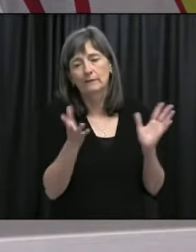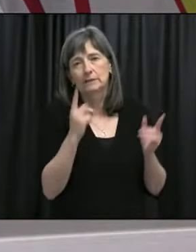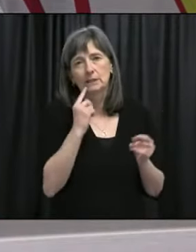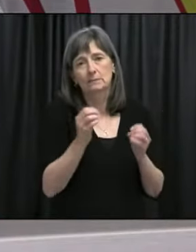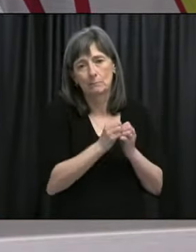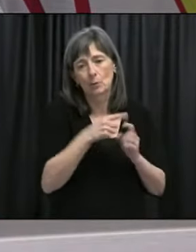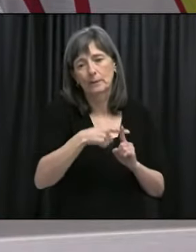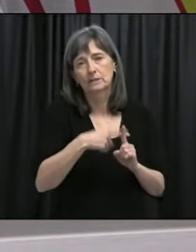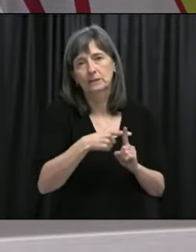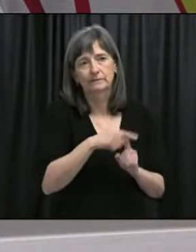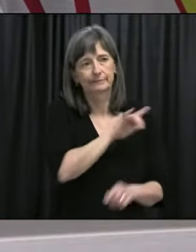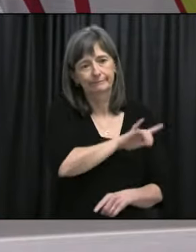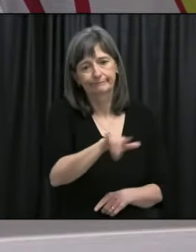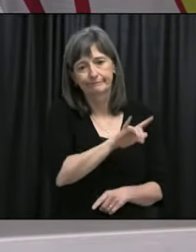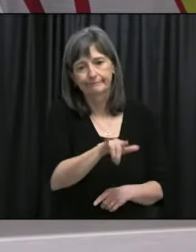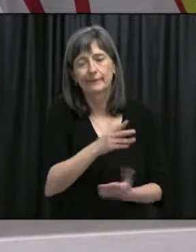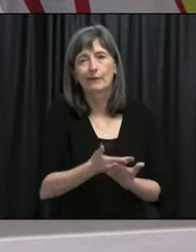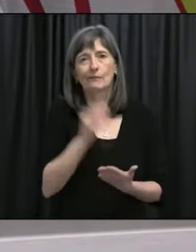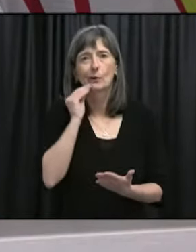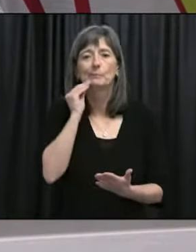we're going to see more cases after they get home.